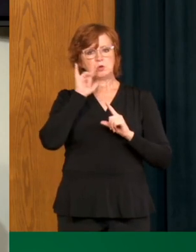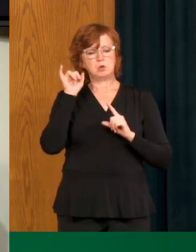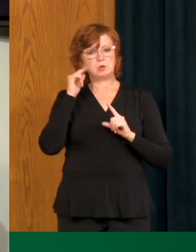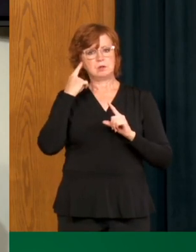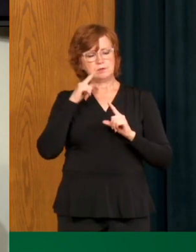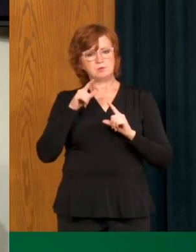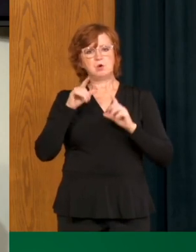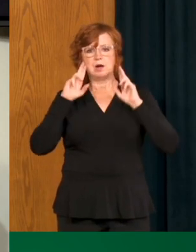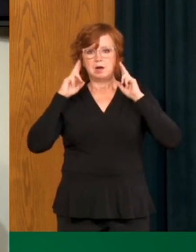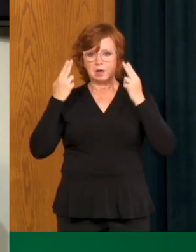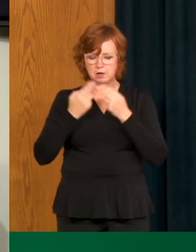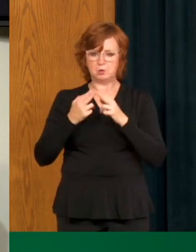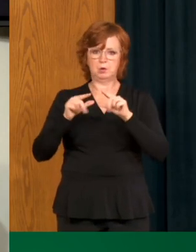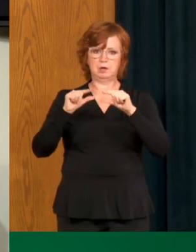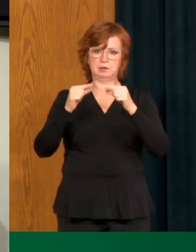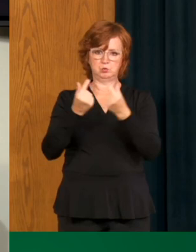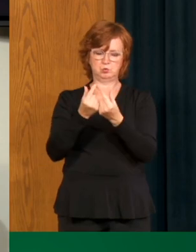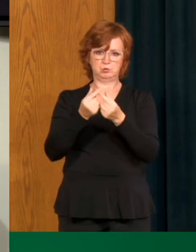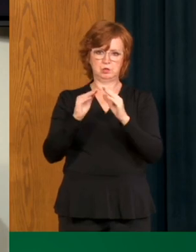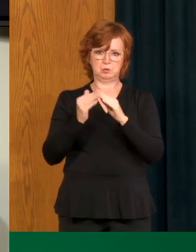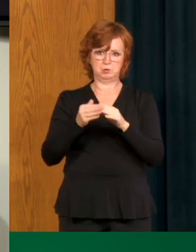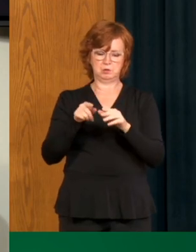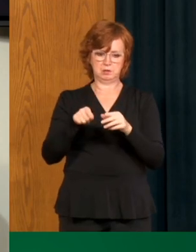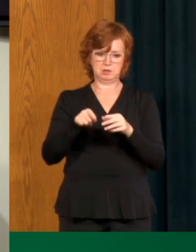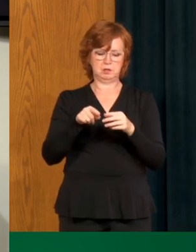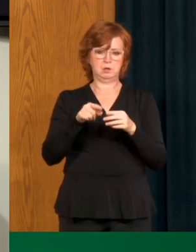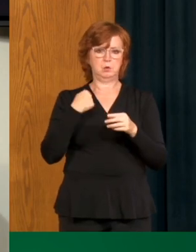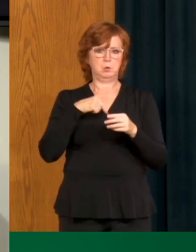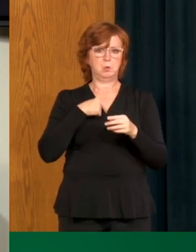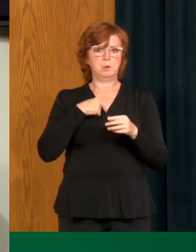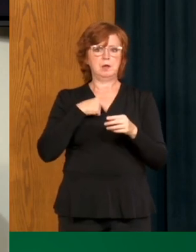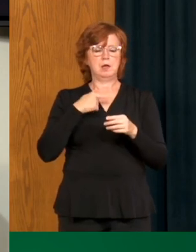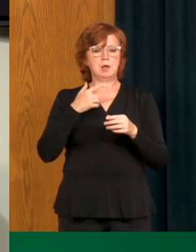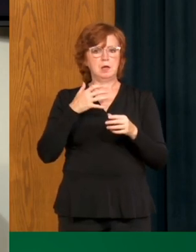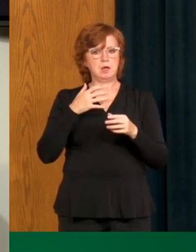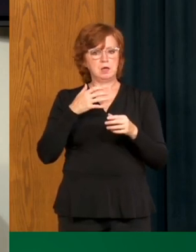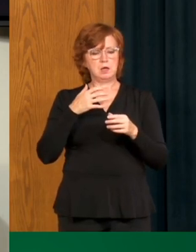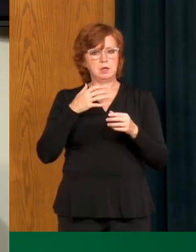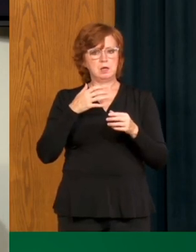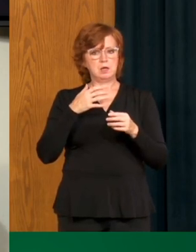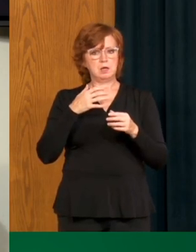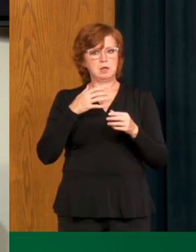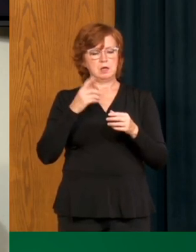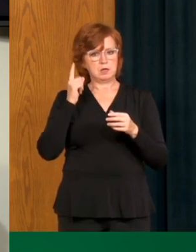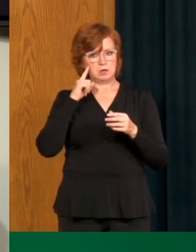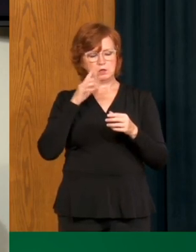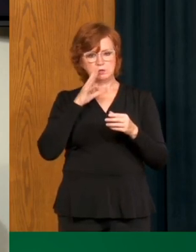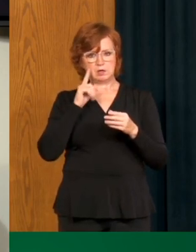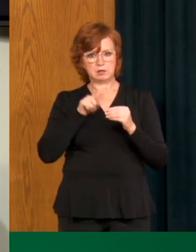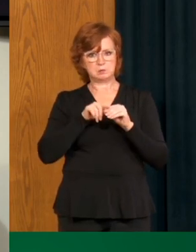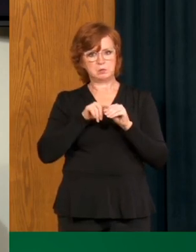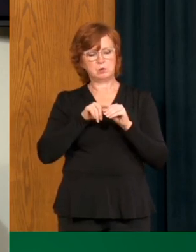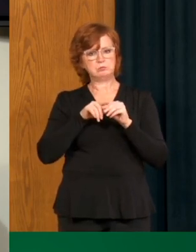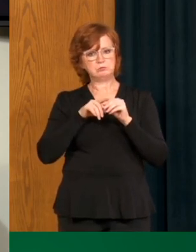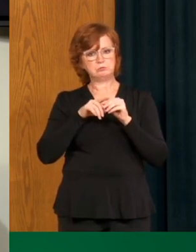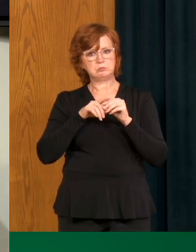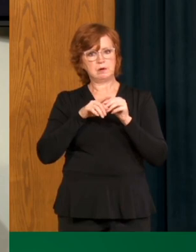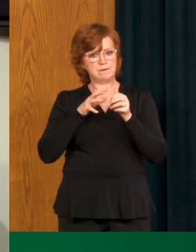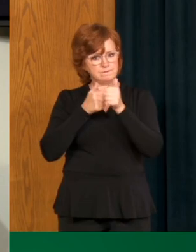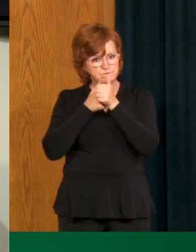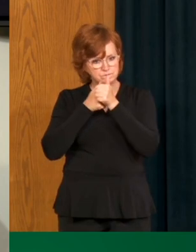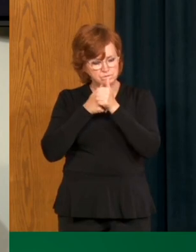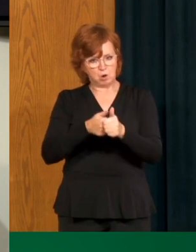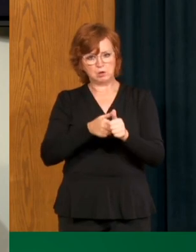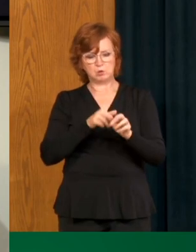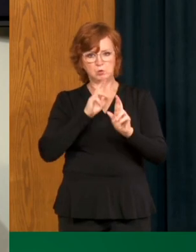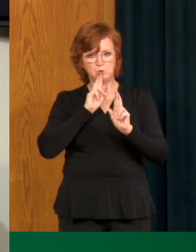We've heard similar sort of, you know, warnings from yourself in the last couple of weeks about people following the public health orders and